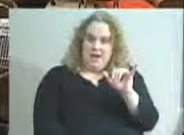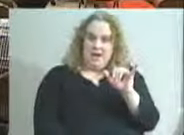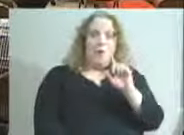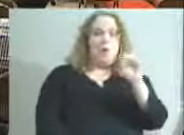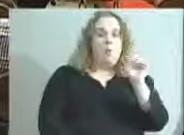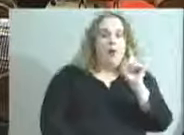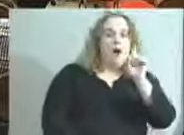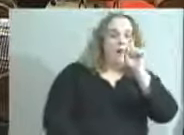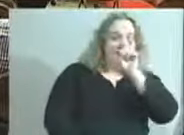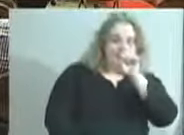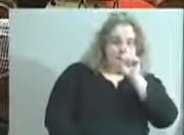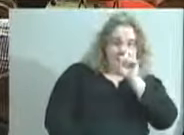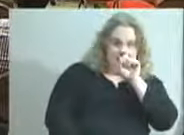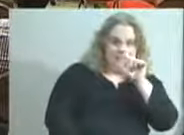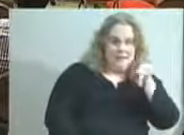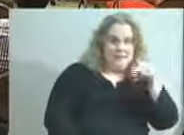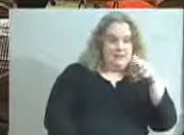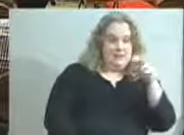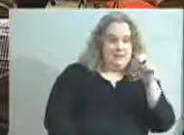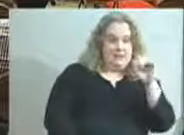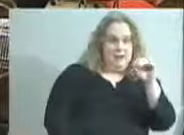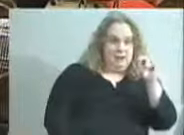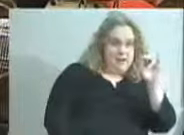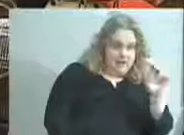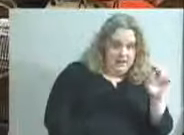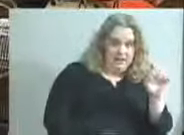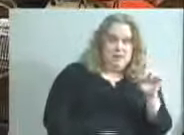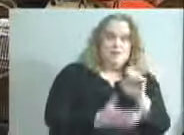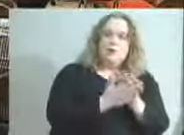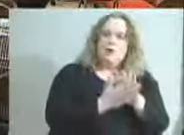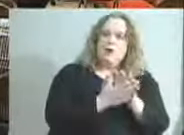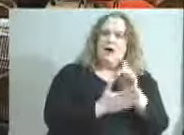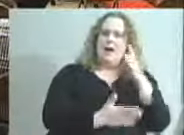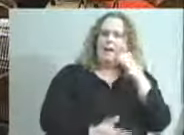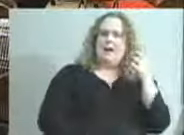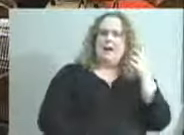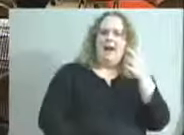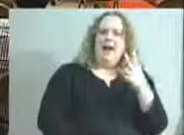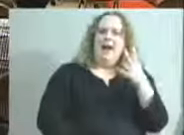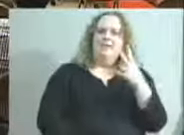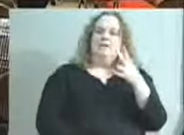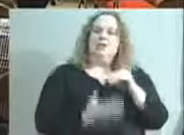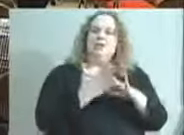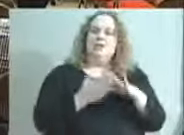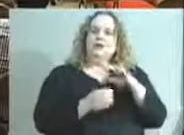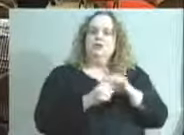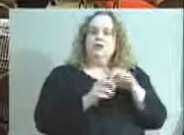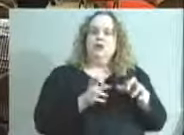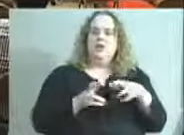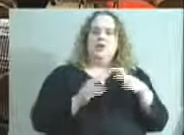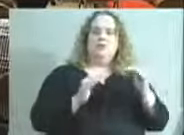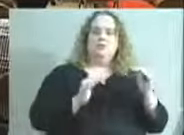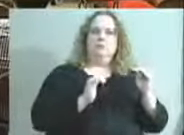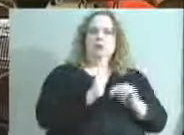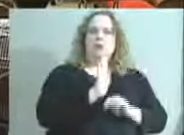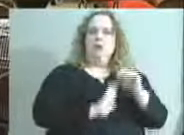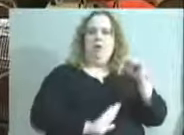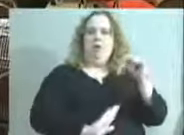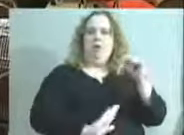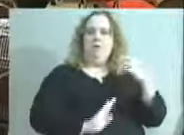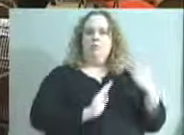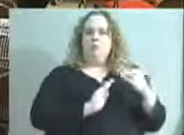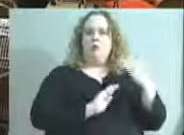School, and I think that half the kids in the room were bigger than me, but it was delightful.